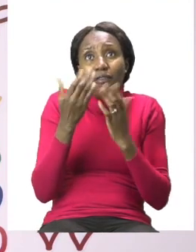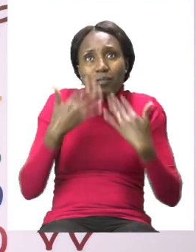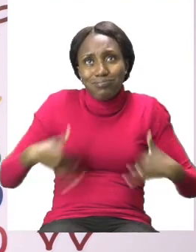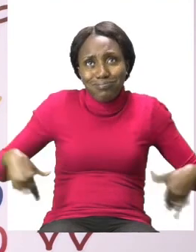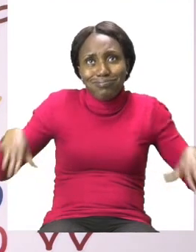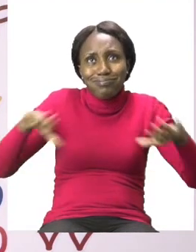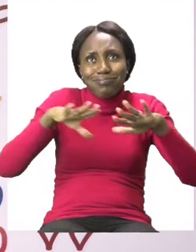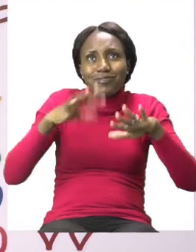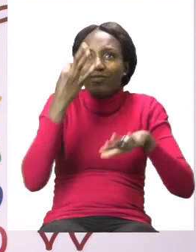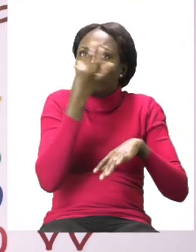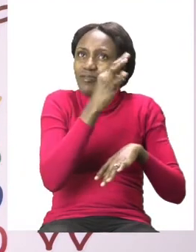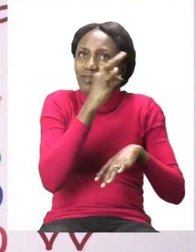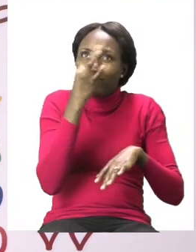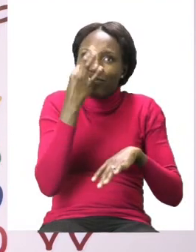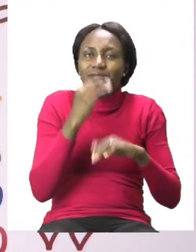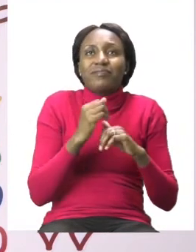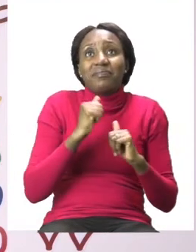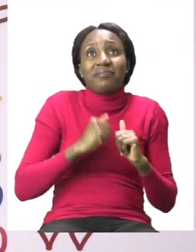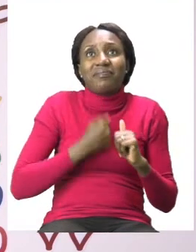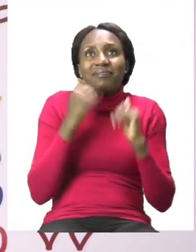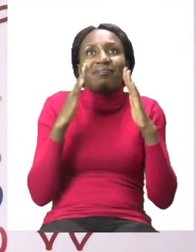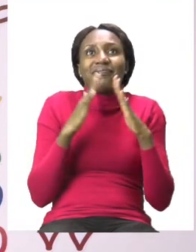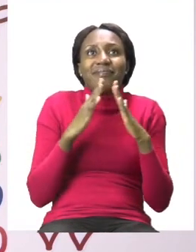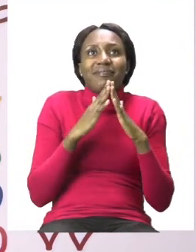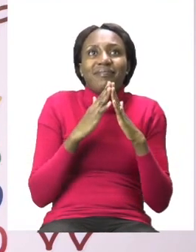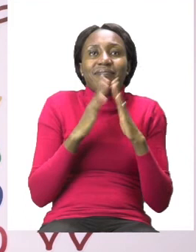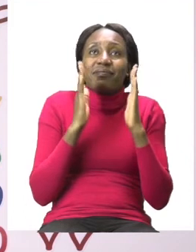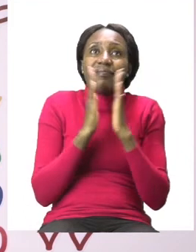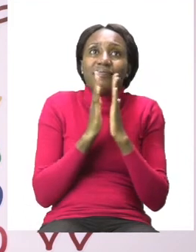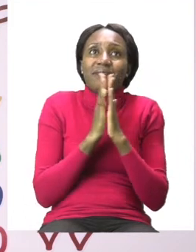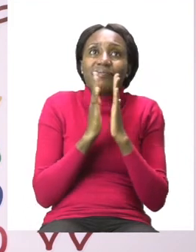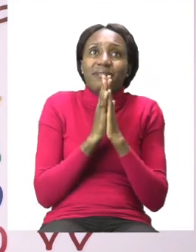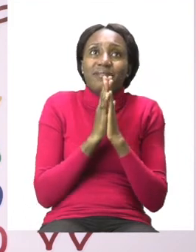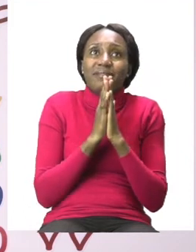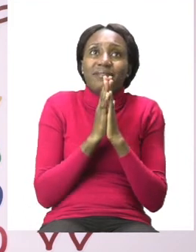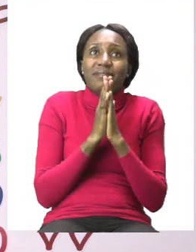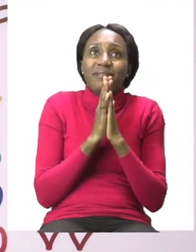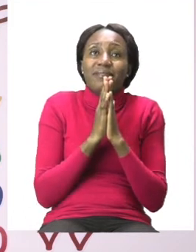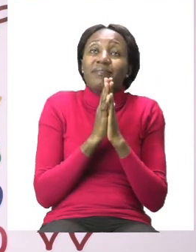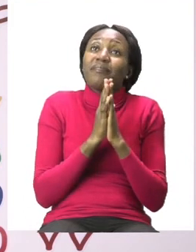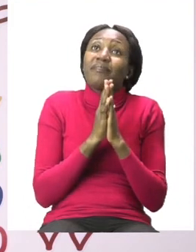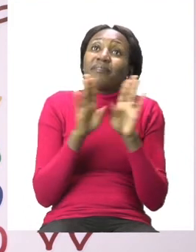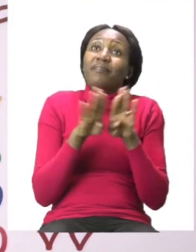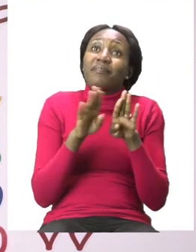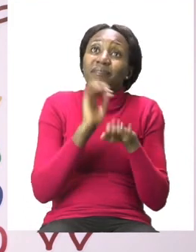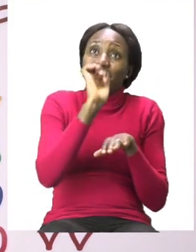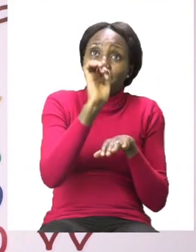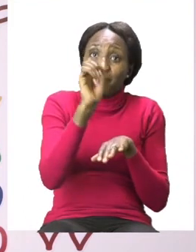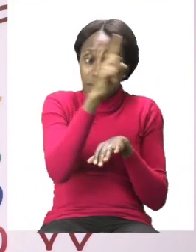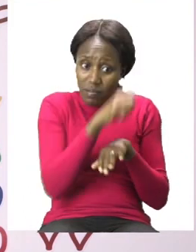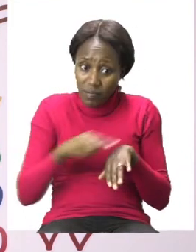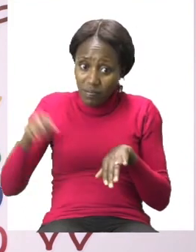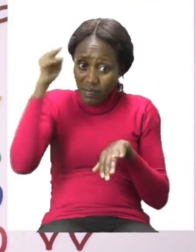the flowers. So this is my house. I want you to make sure that your house fits inside the circle